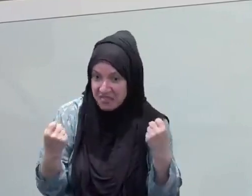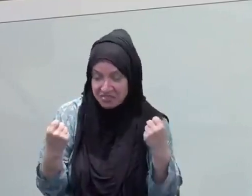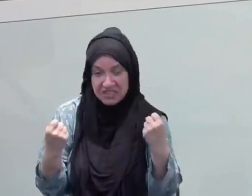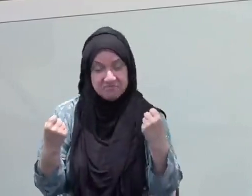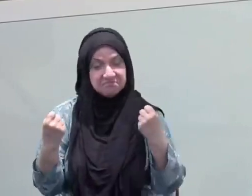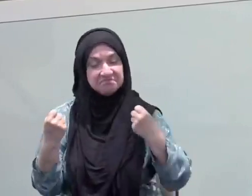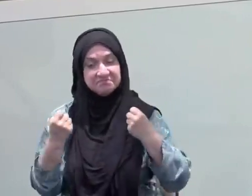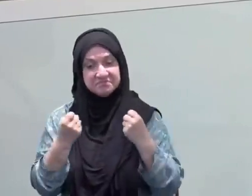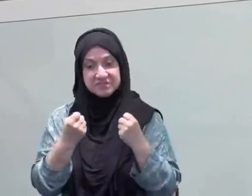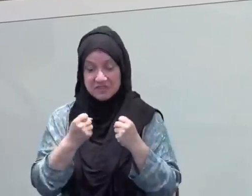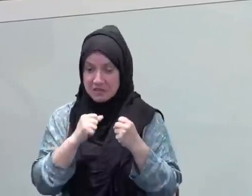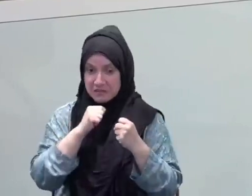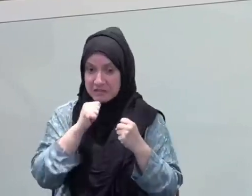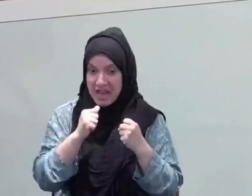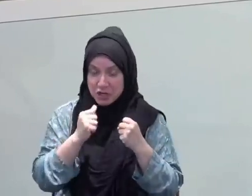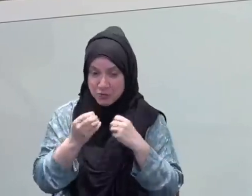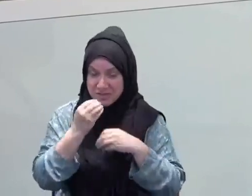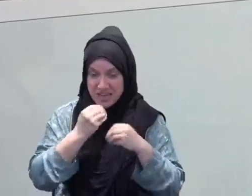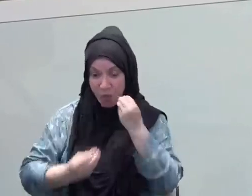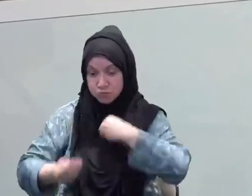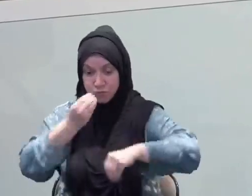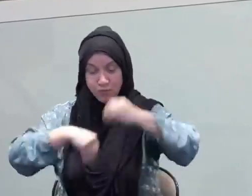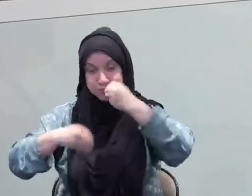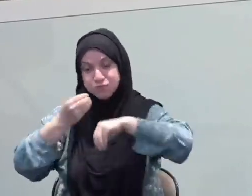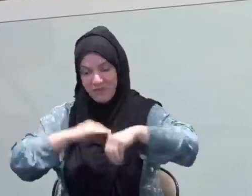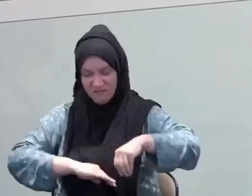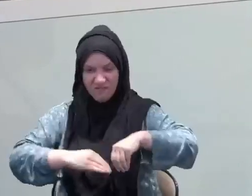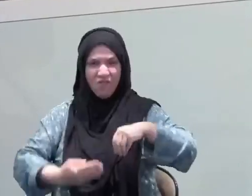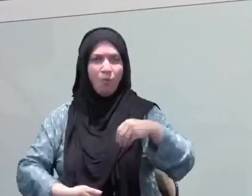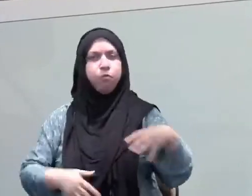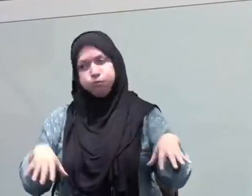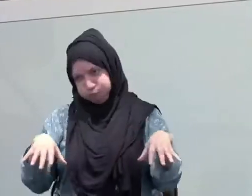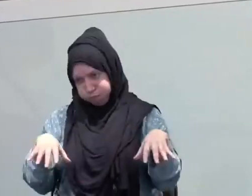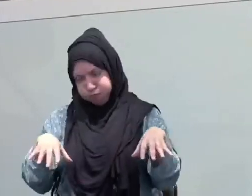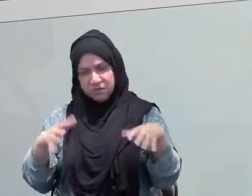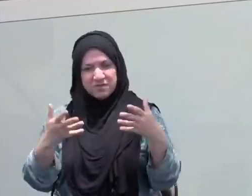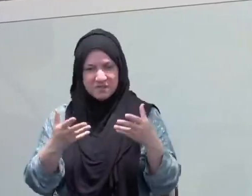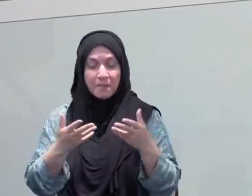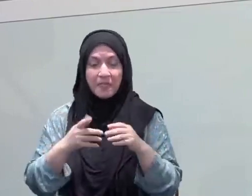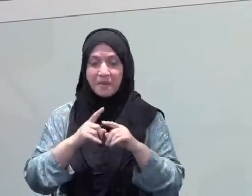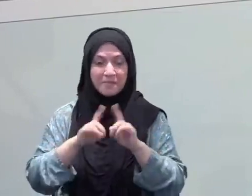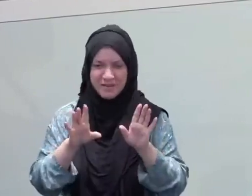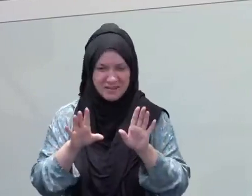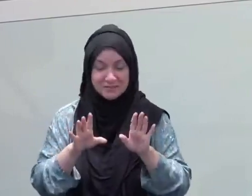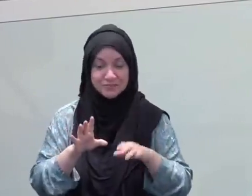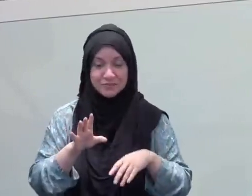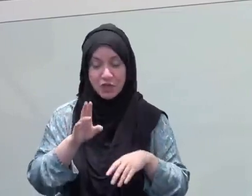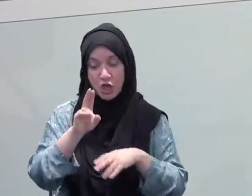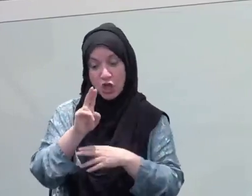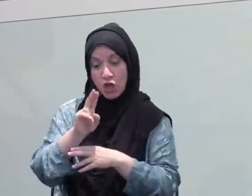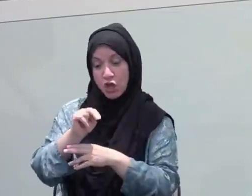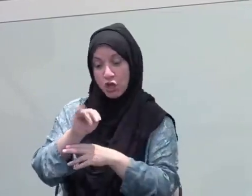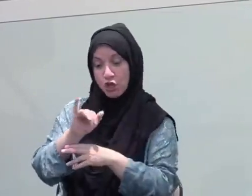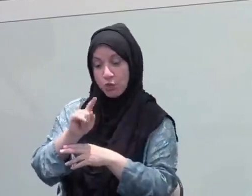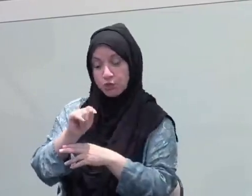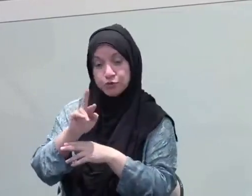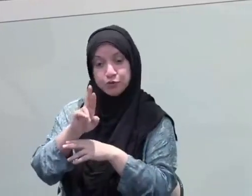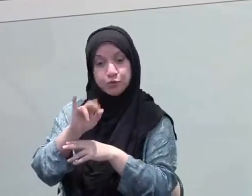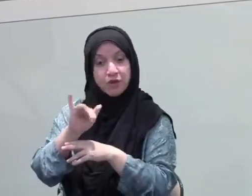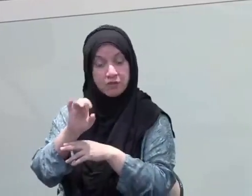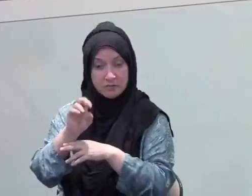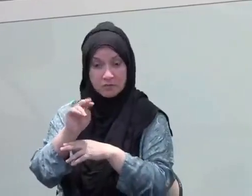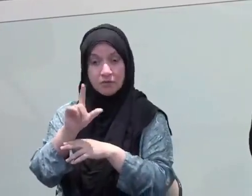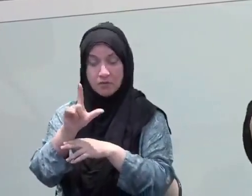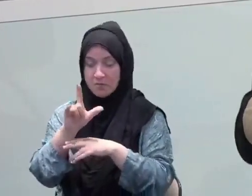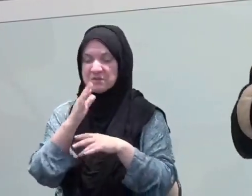and slowly start to tone down. It's like a weight cut for horses, right? Not extreme. Tone down